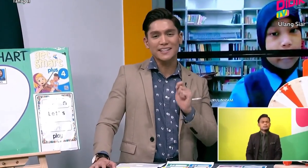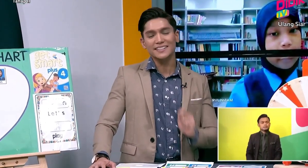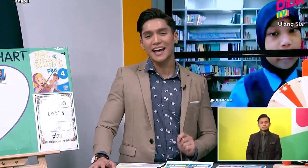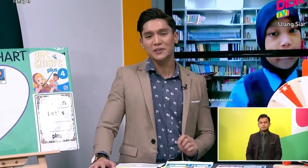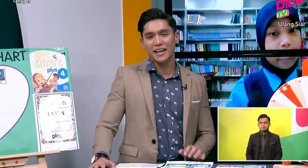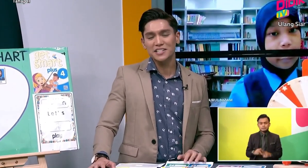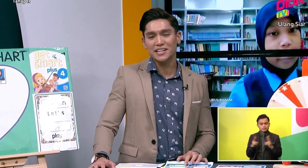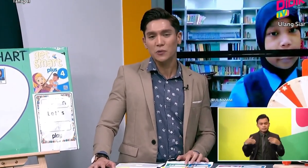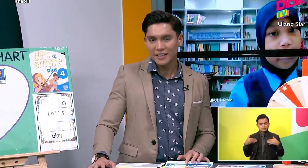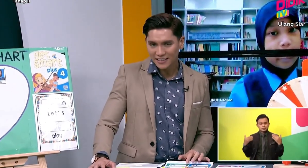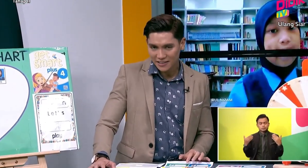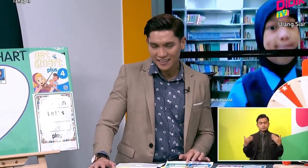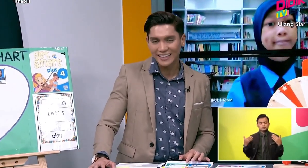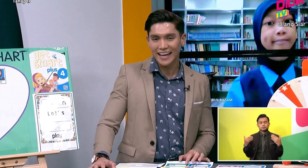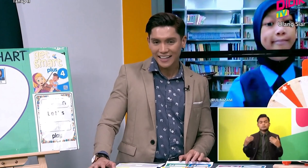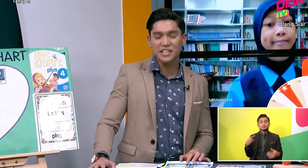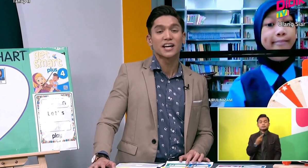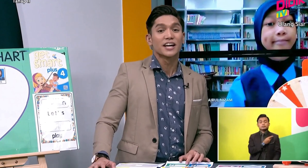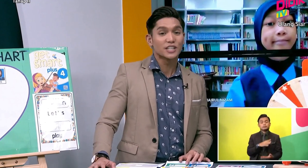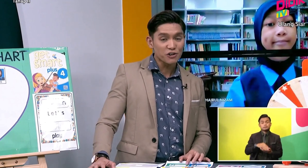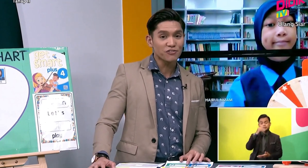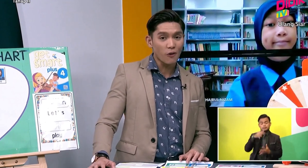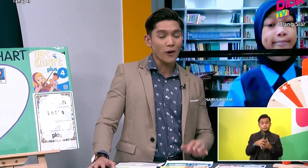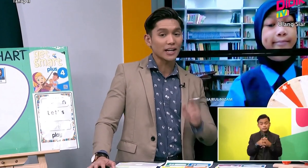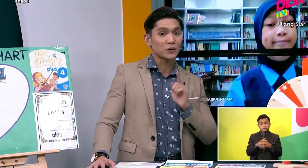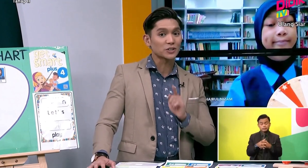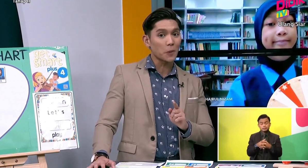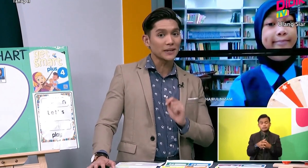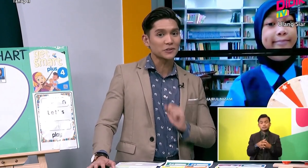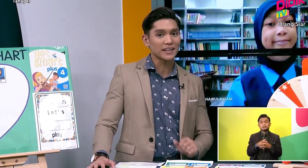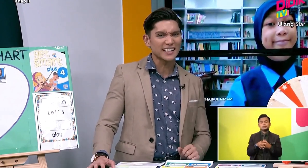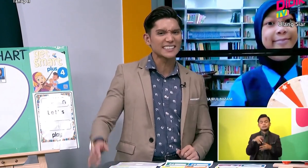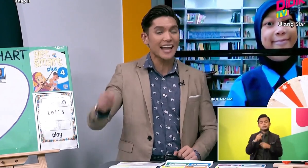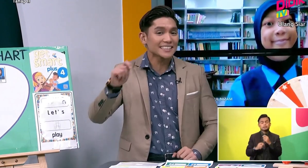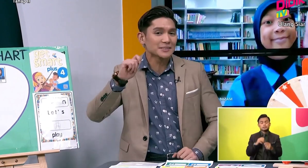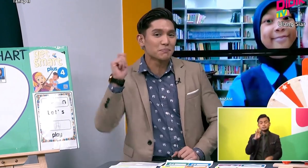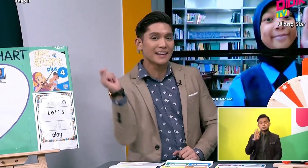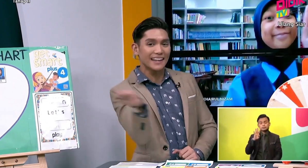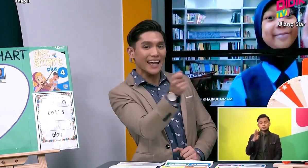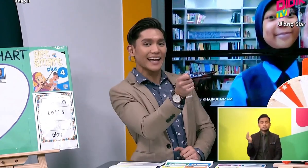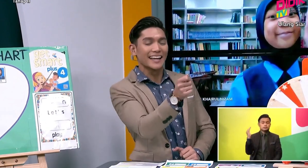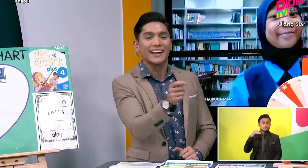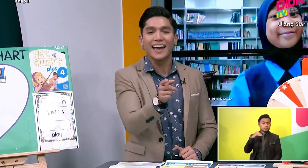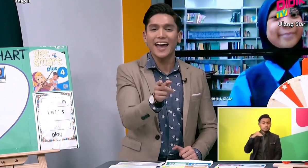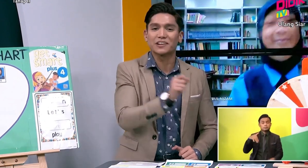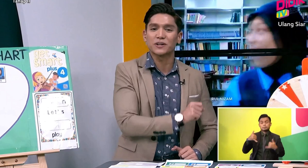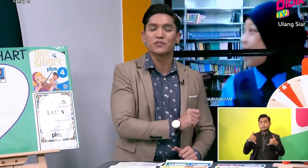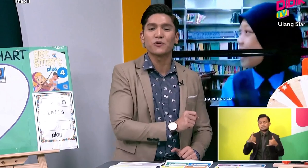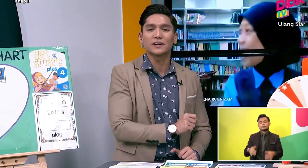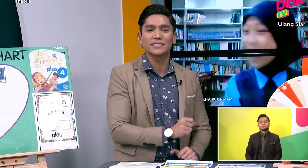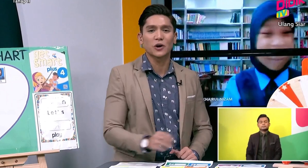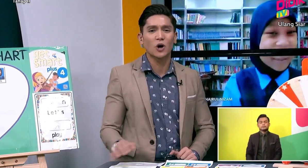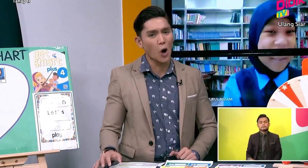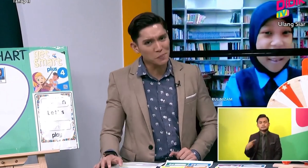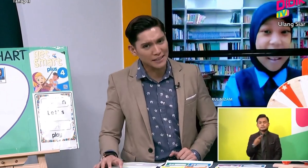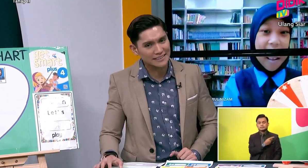for a special education that we're learning English year 4 And our topic today is Let's Play And we're going